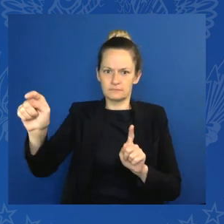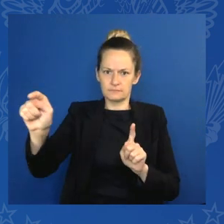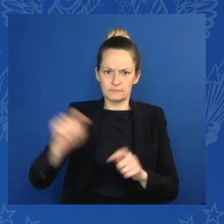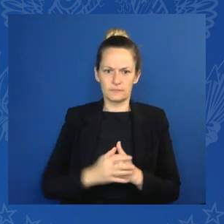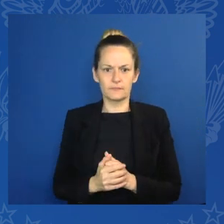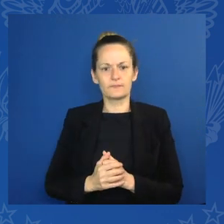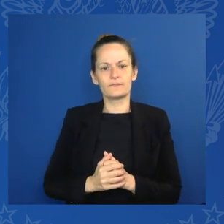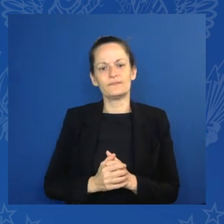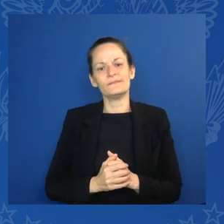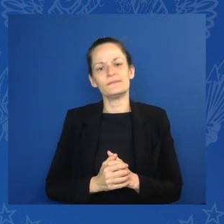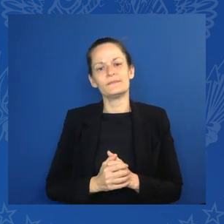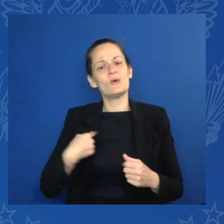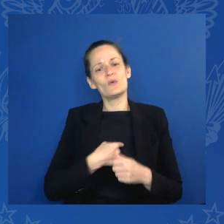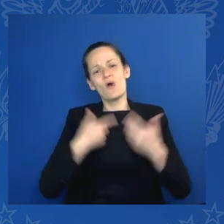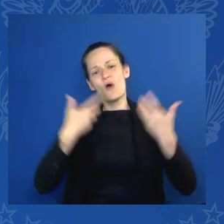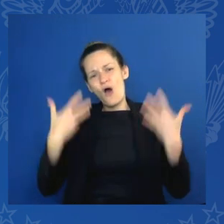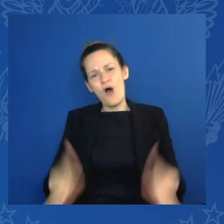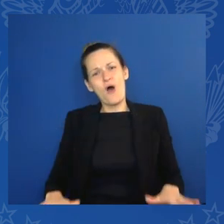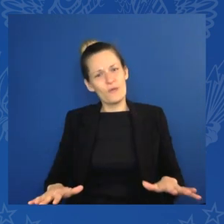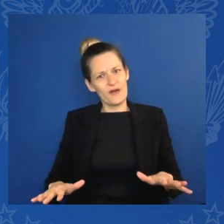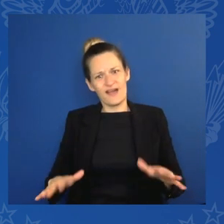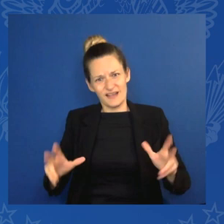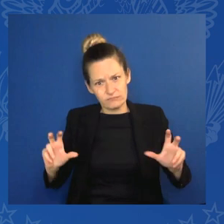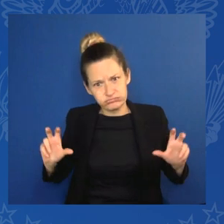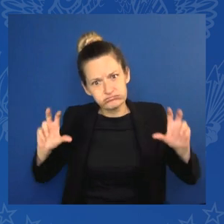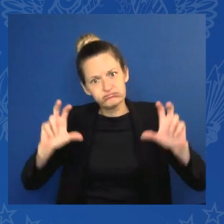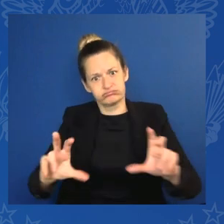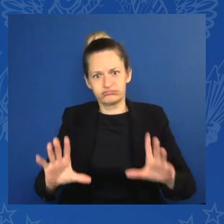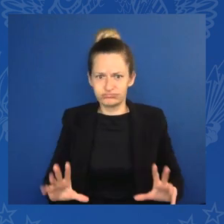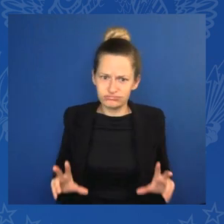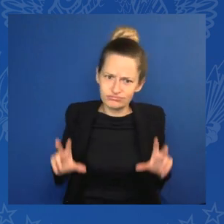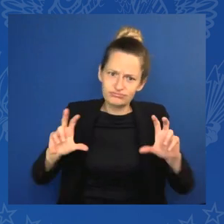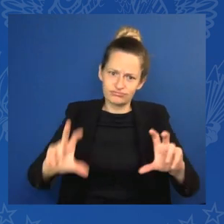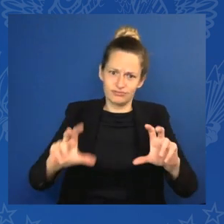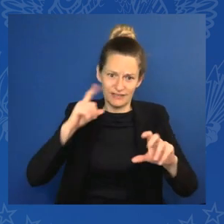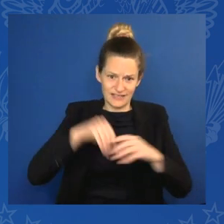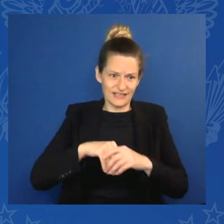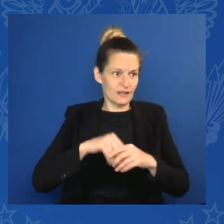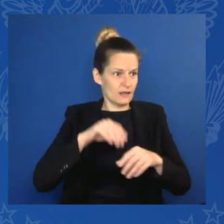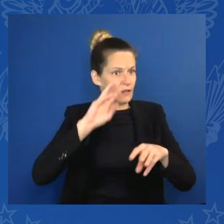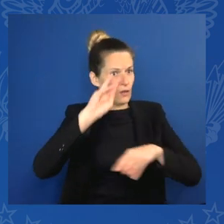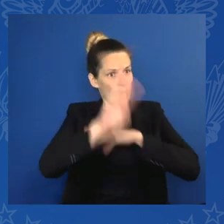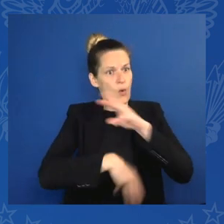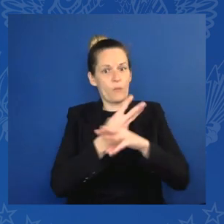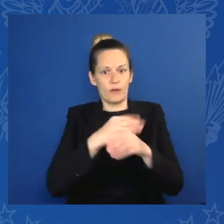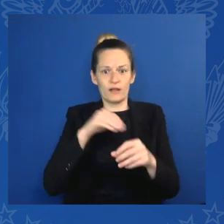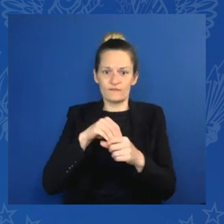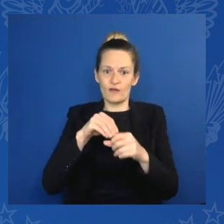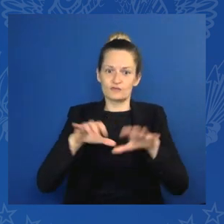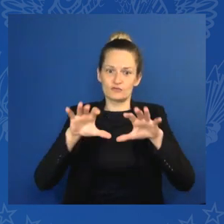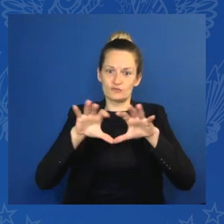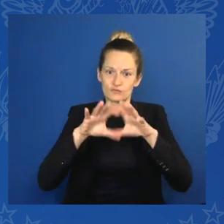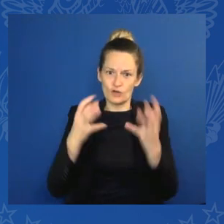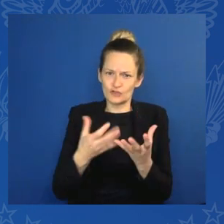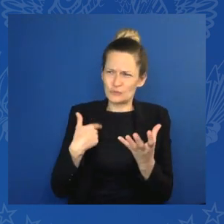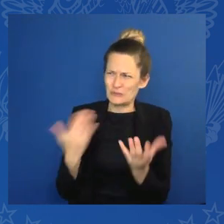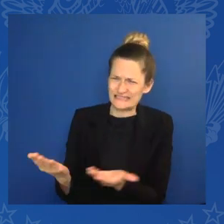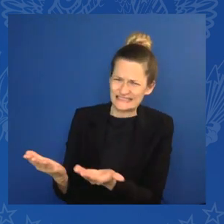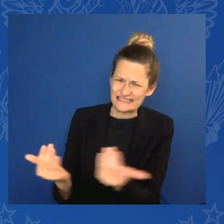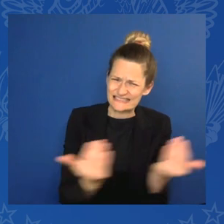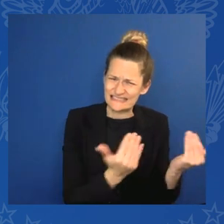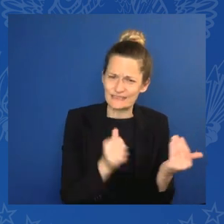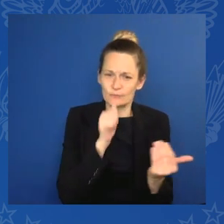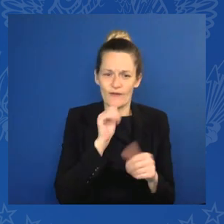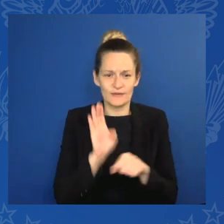and we're going to help them do even more of it. We know that a great deal of work still remains to be done by all of us. We must remain